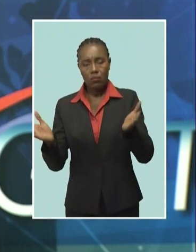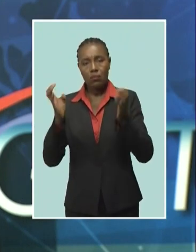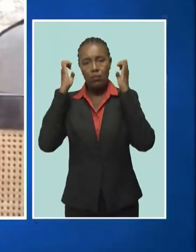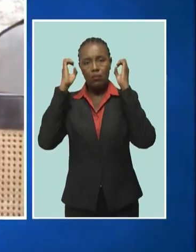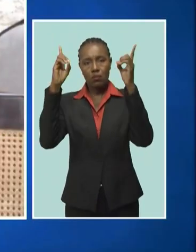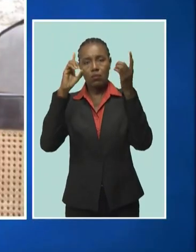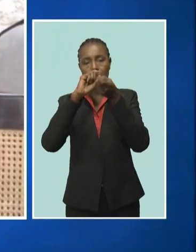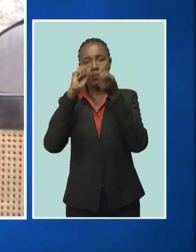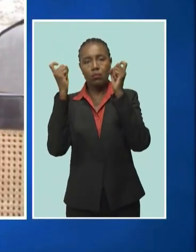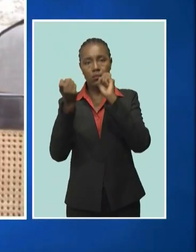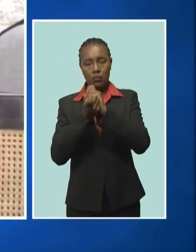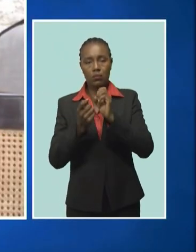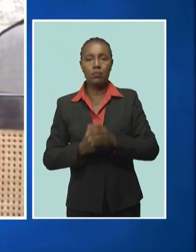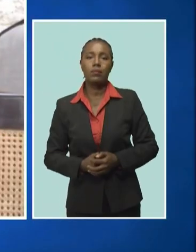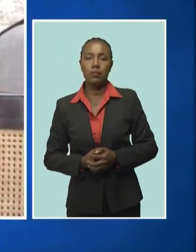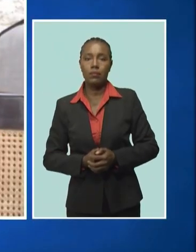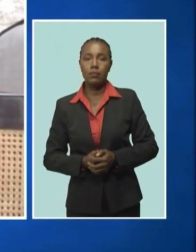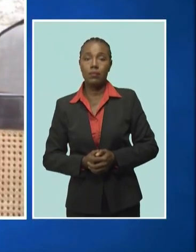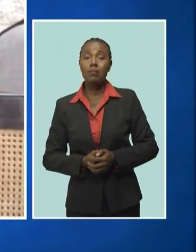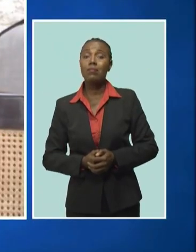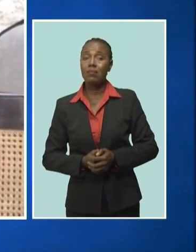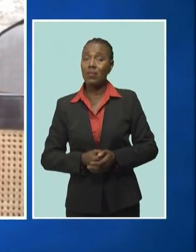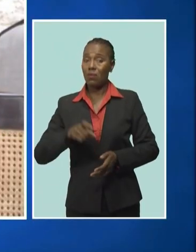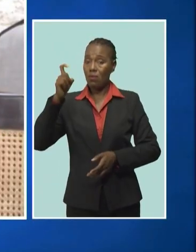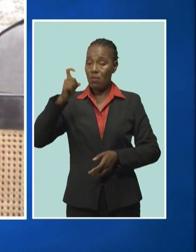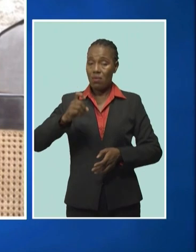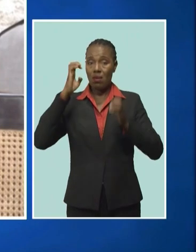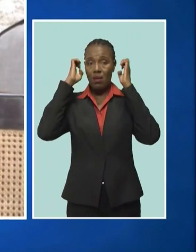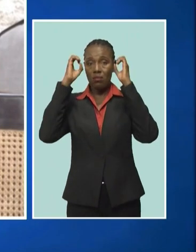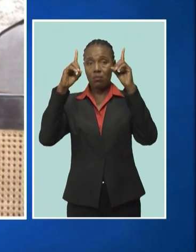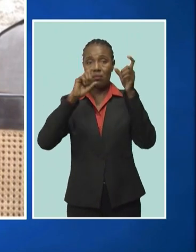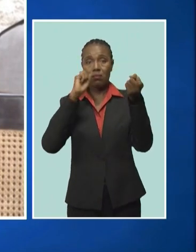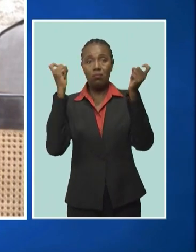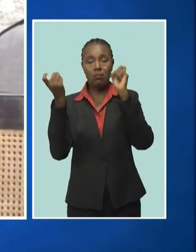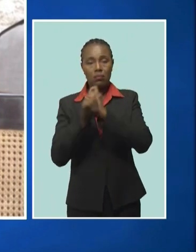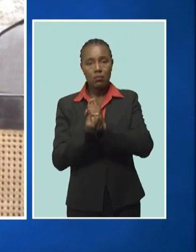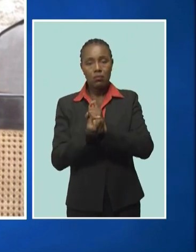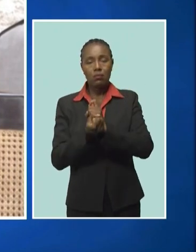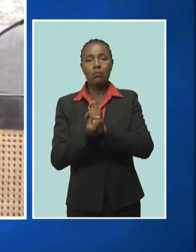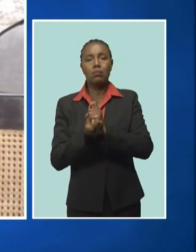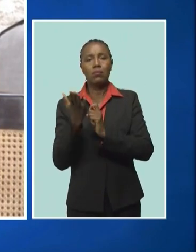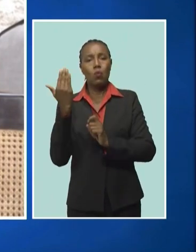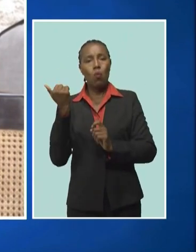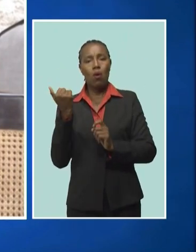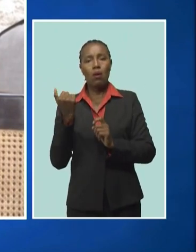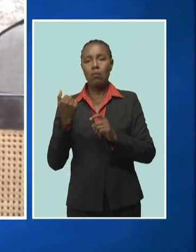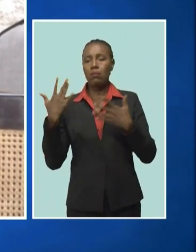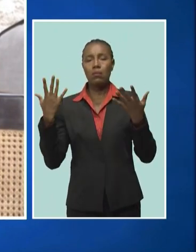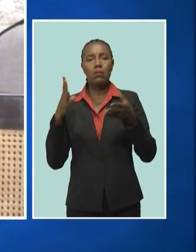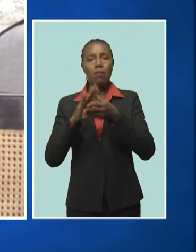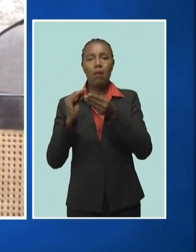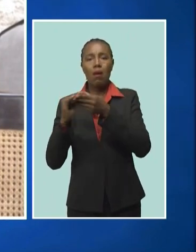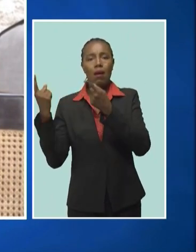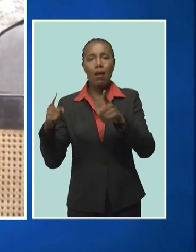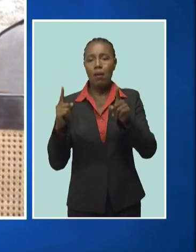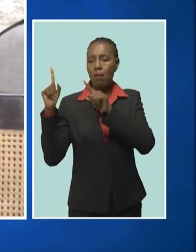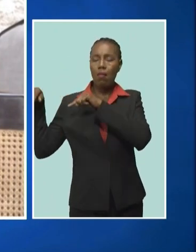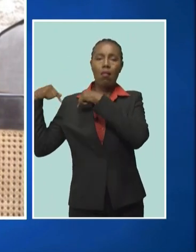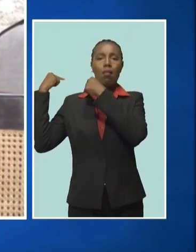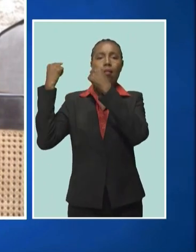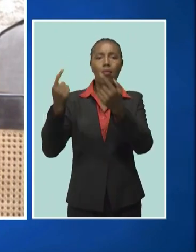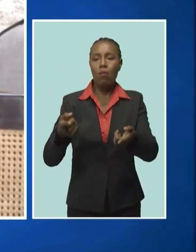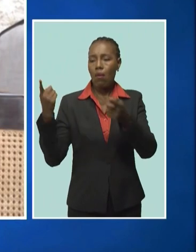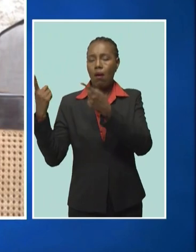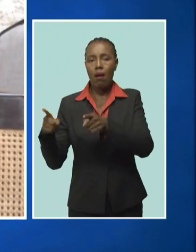We need education reform because at every juncture in history, when there